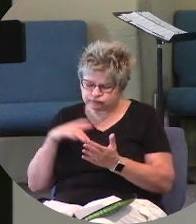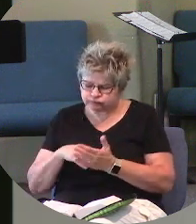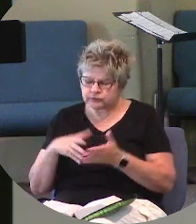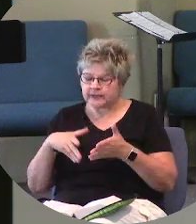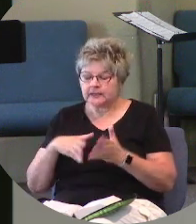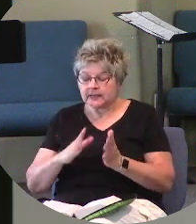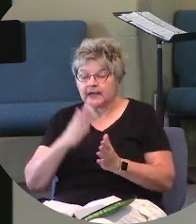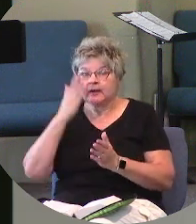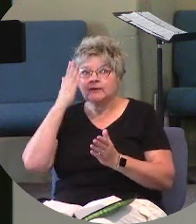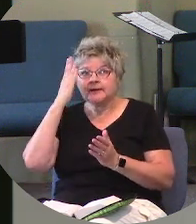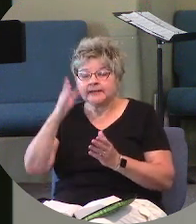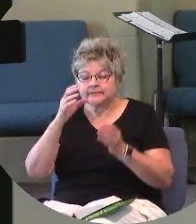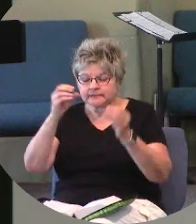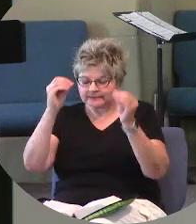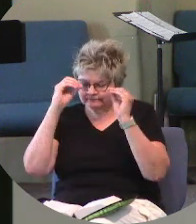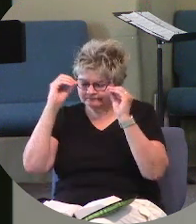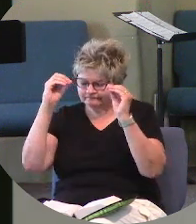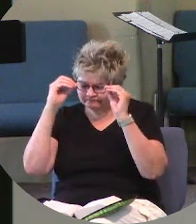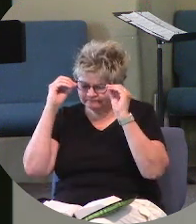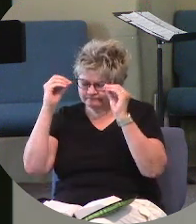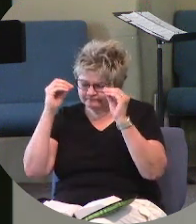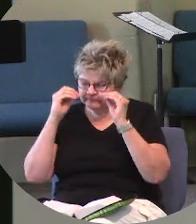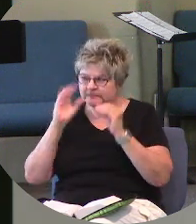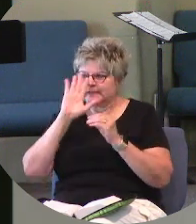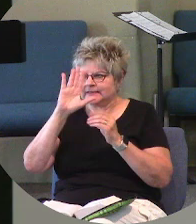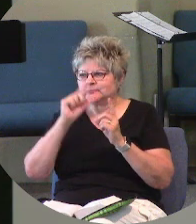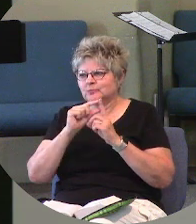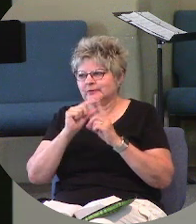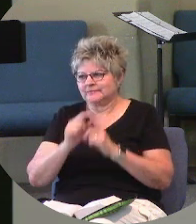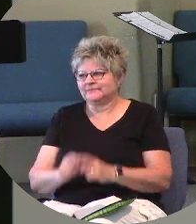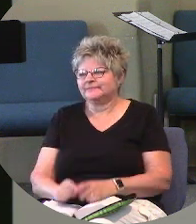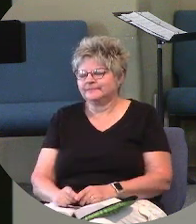allow Him to teach us His Word.